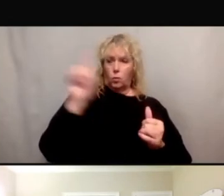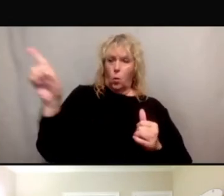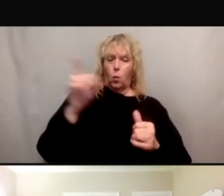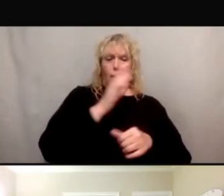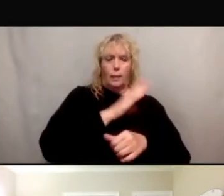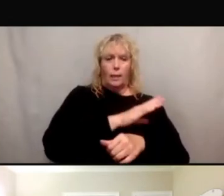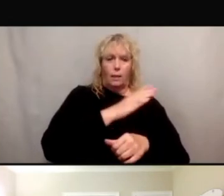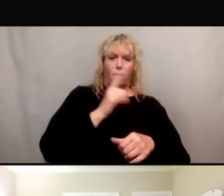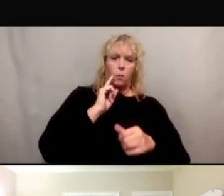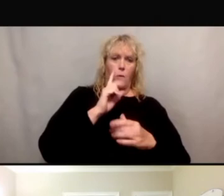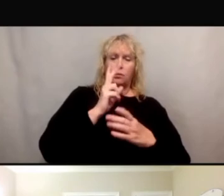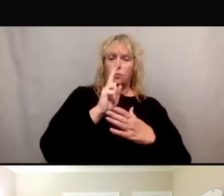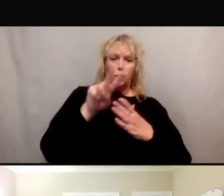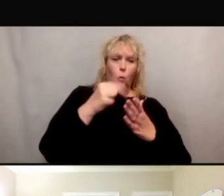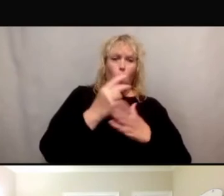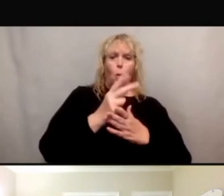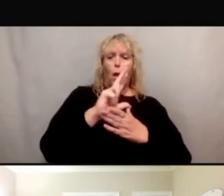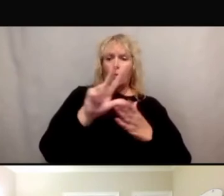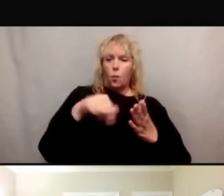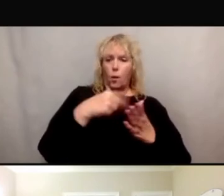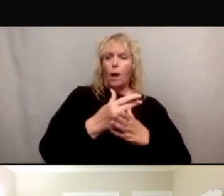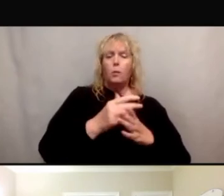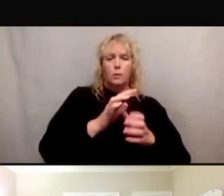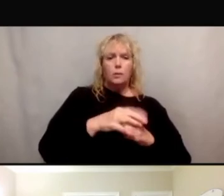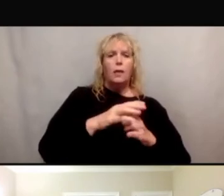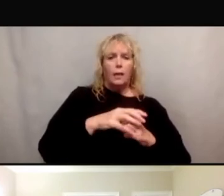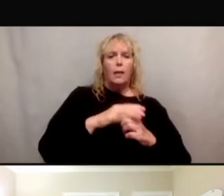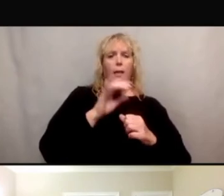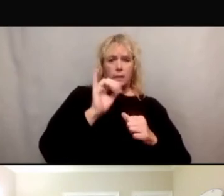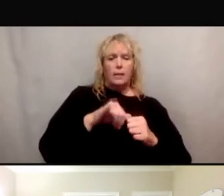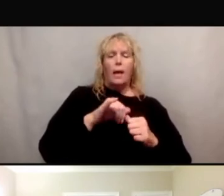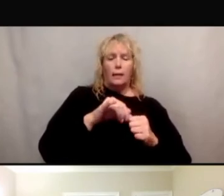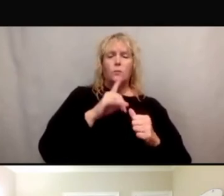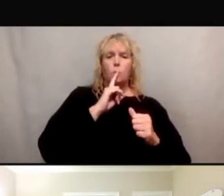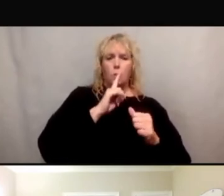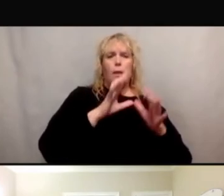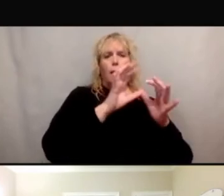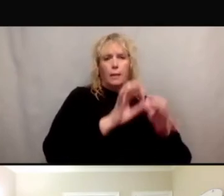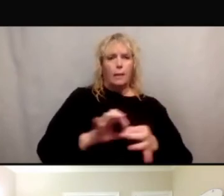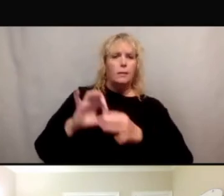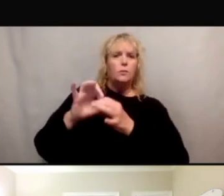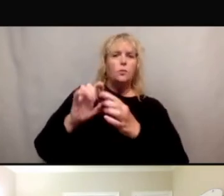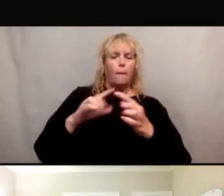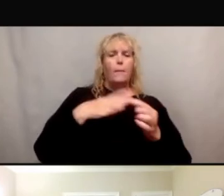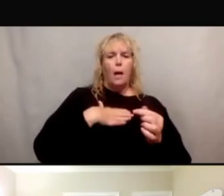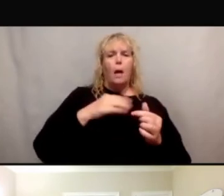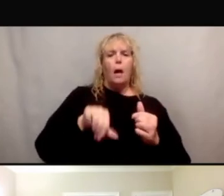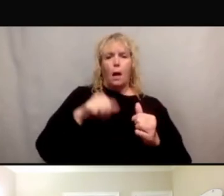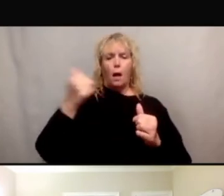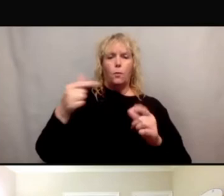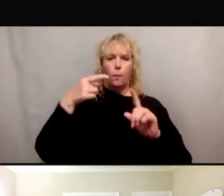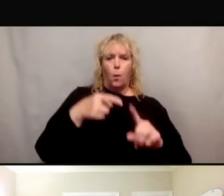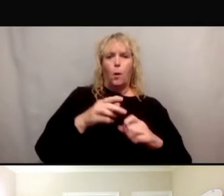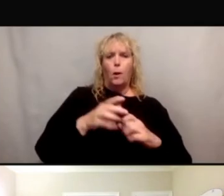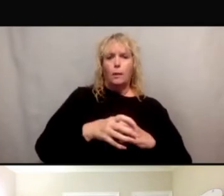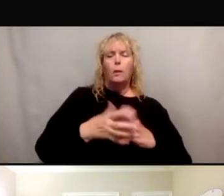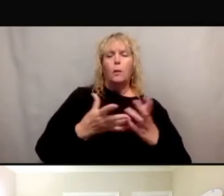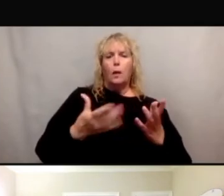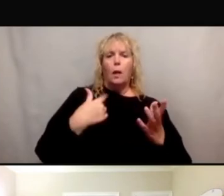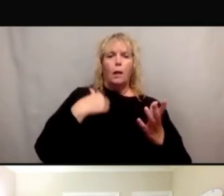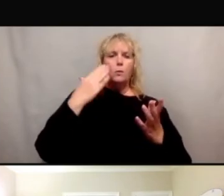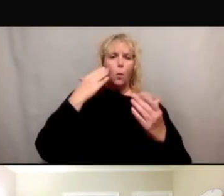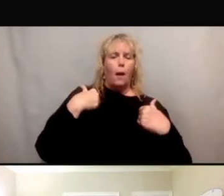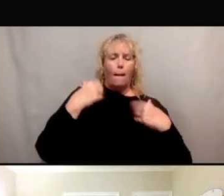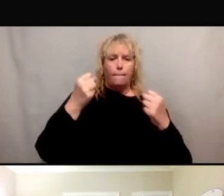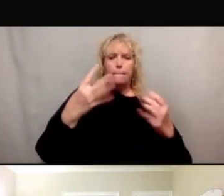hours, then that is a particular barrier. So that segues into my other point. Visits. Sometimes he's, you know, I know a lot of these trials